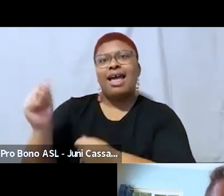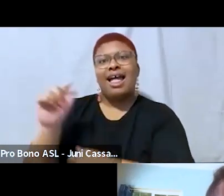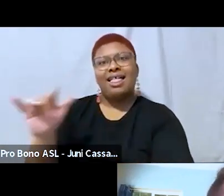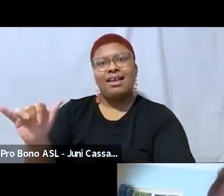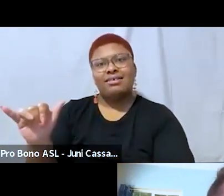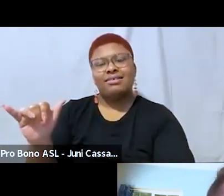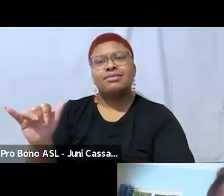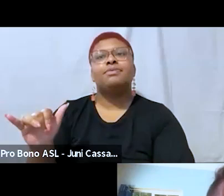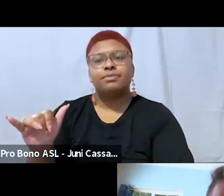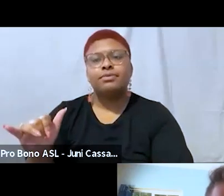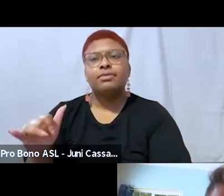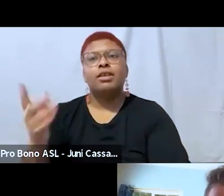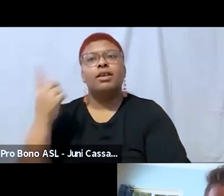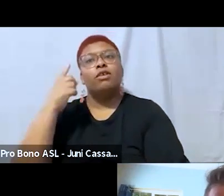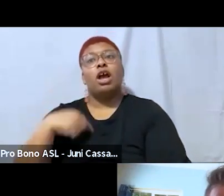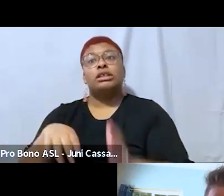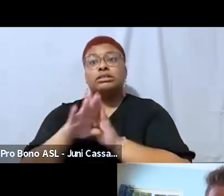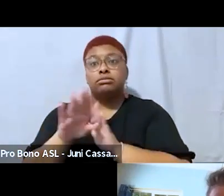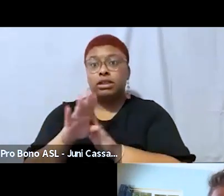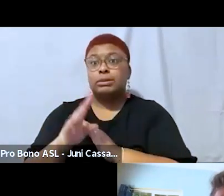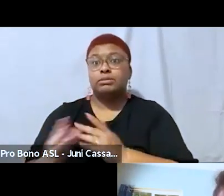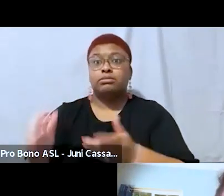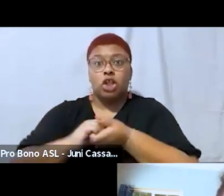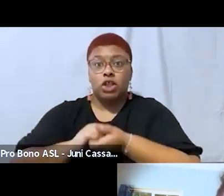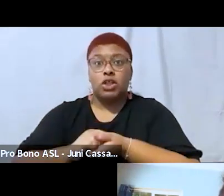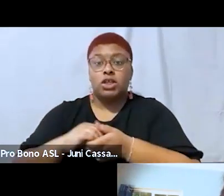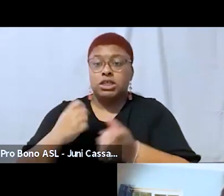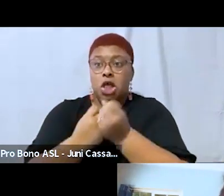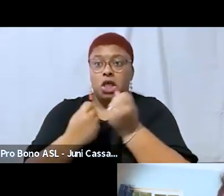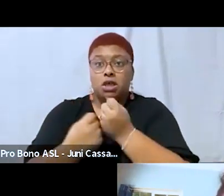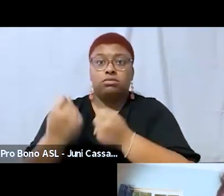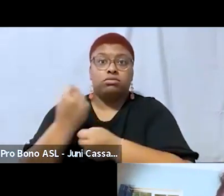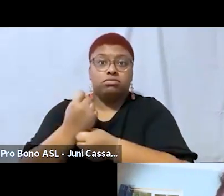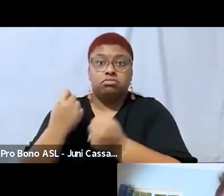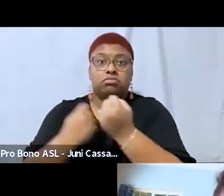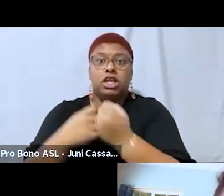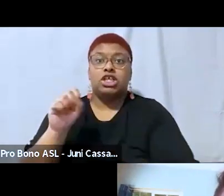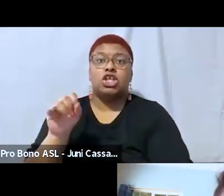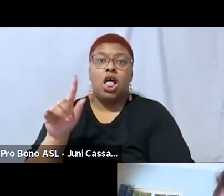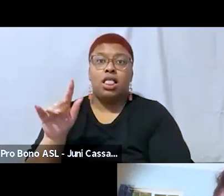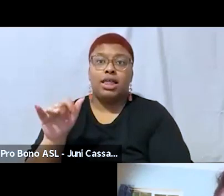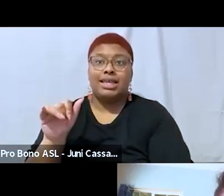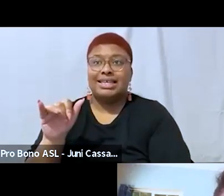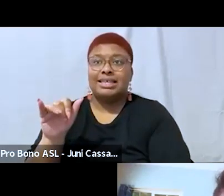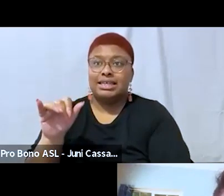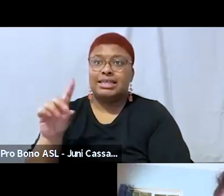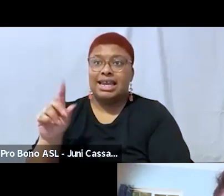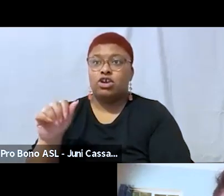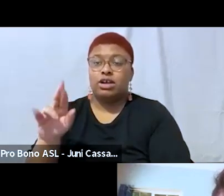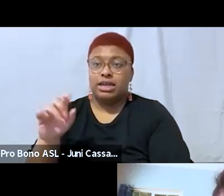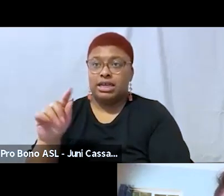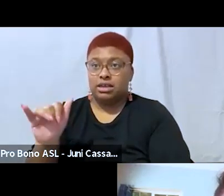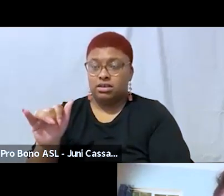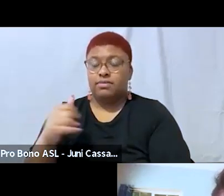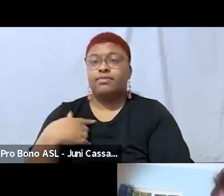um solidarity essentially i totally agree and there's a i just posted today and i posted on threads recently